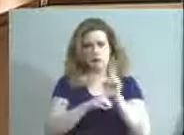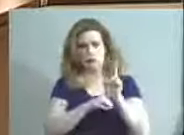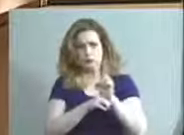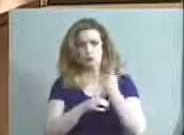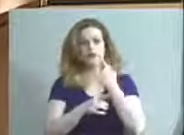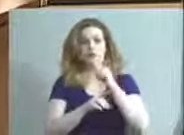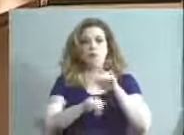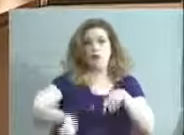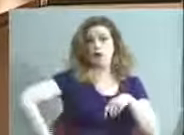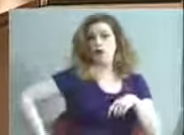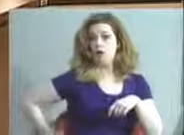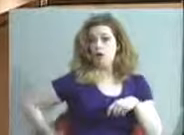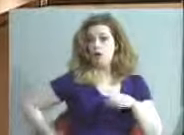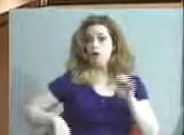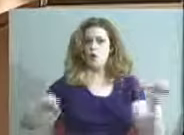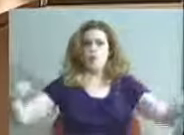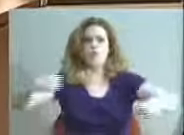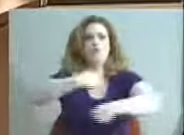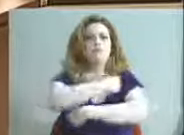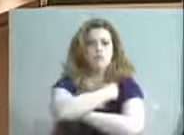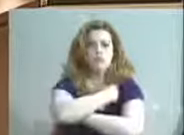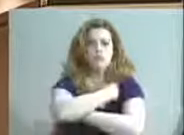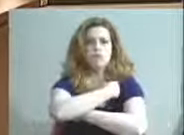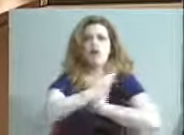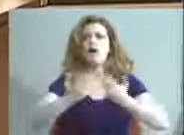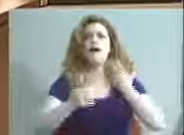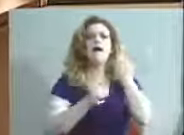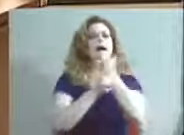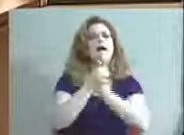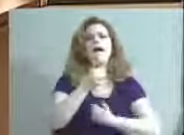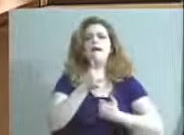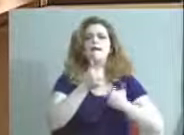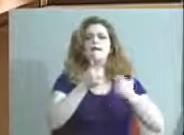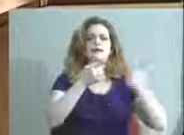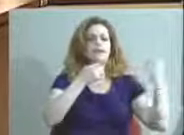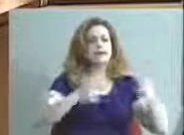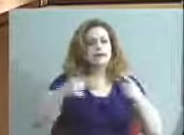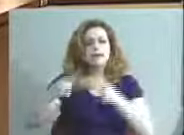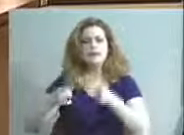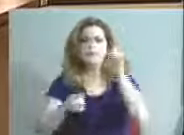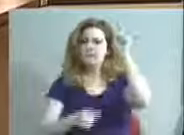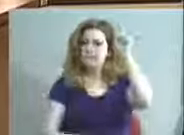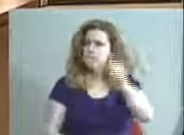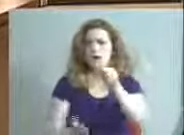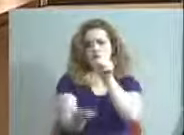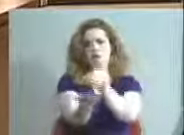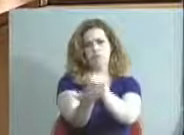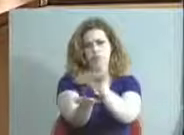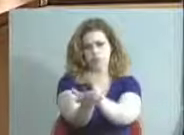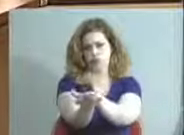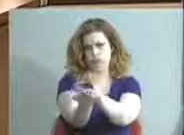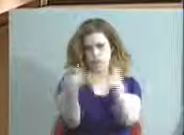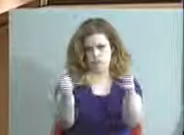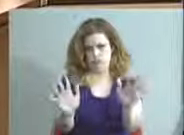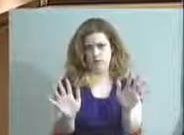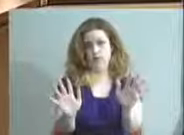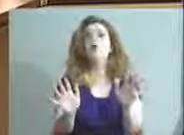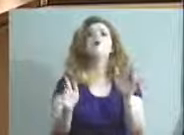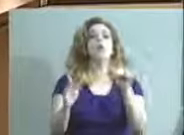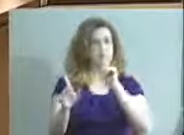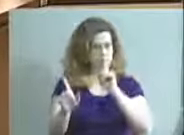arm hold to a bear hug, every incident must be documented. We have